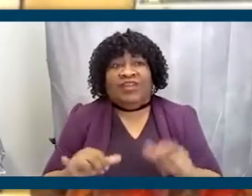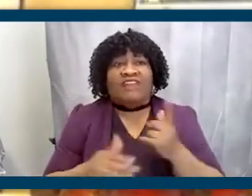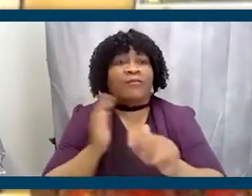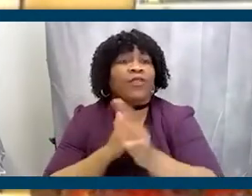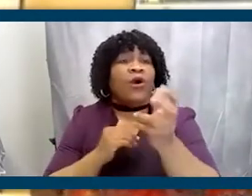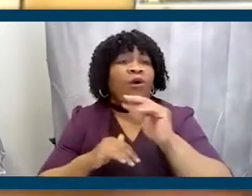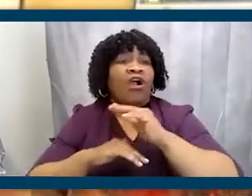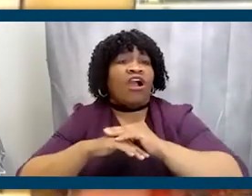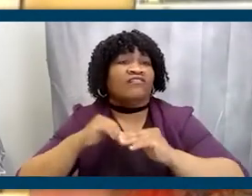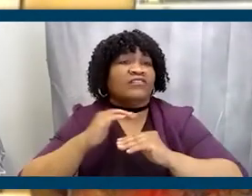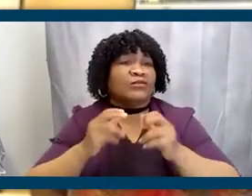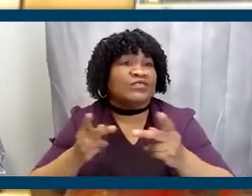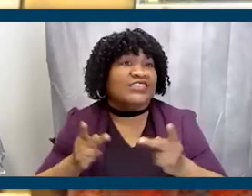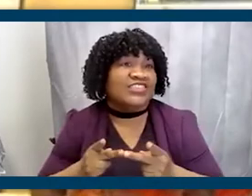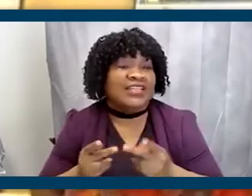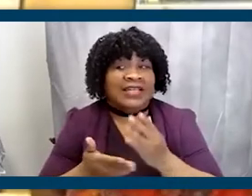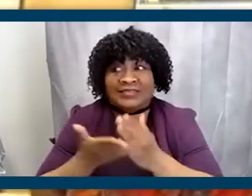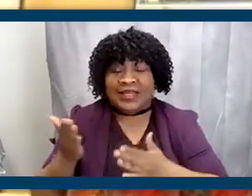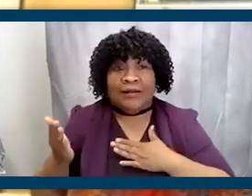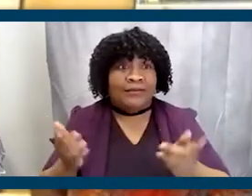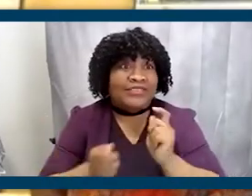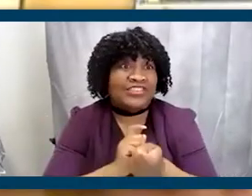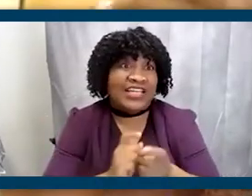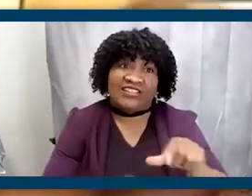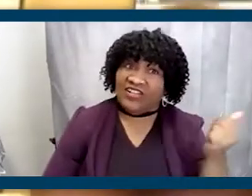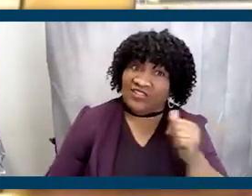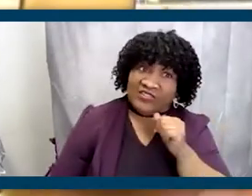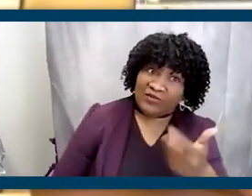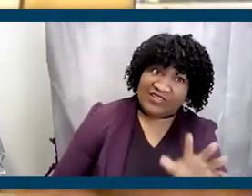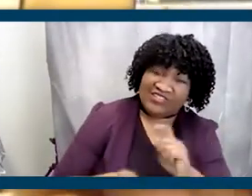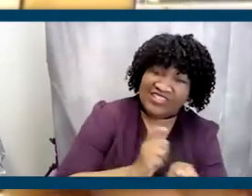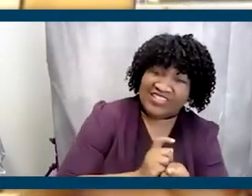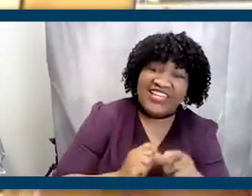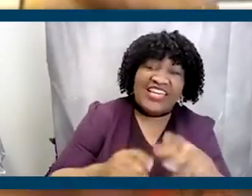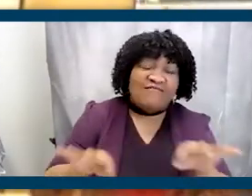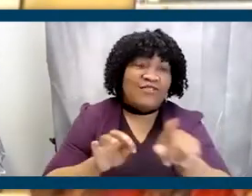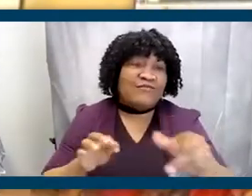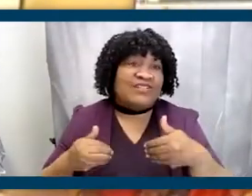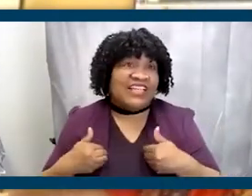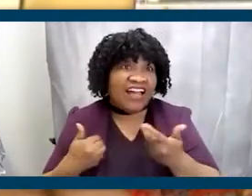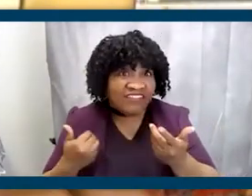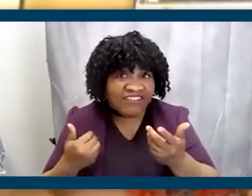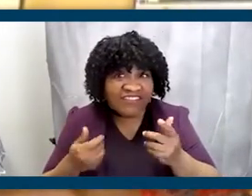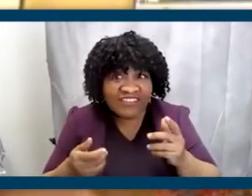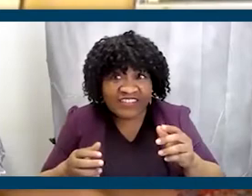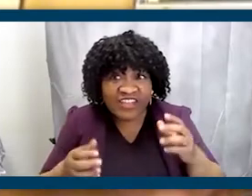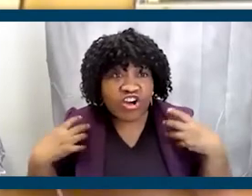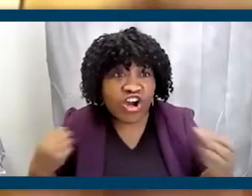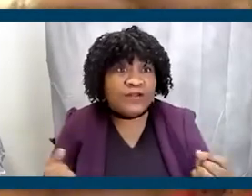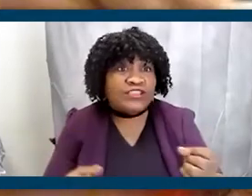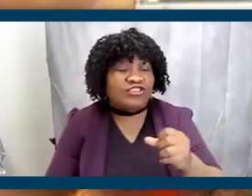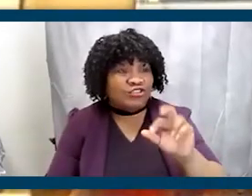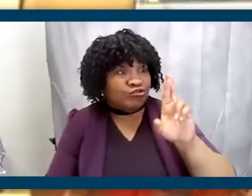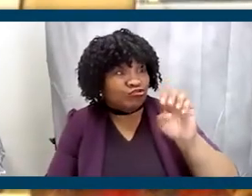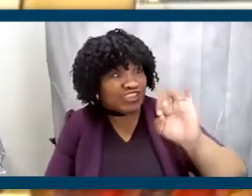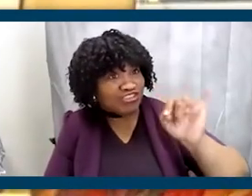position. And some are willing to change and a lot are not. And so you then have to have the courage of rejection, the courage that you may